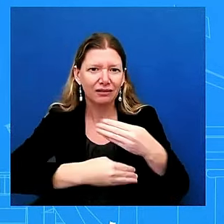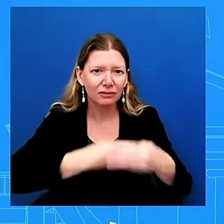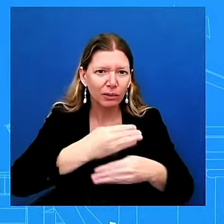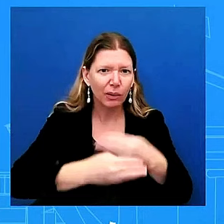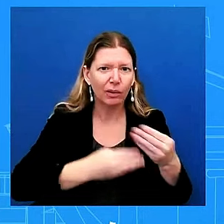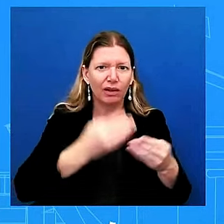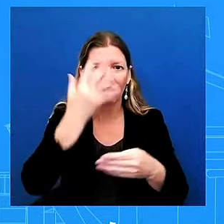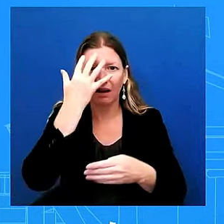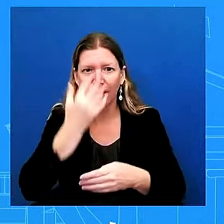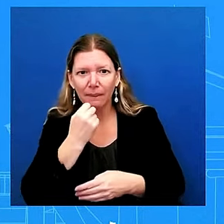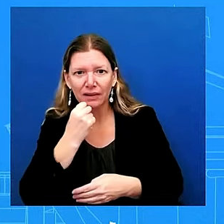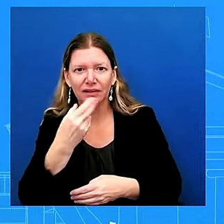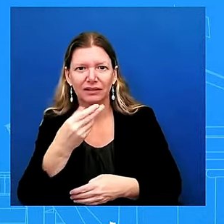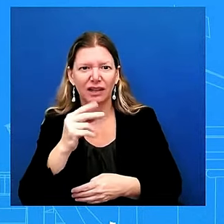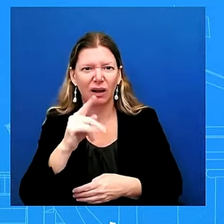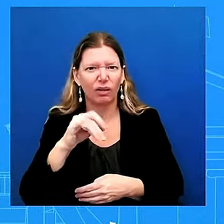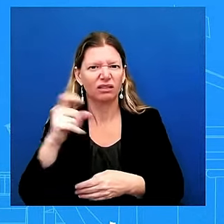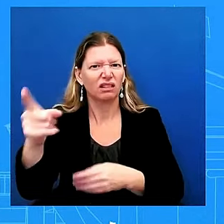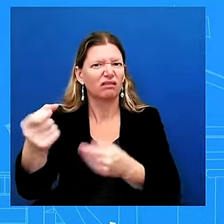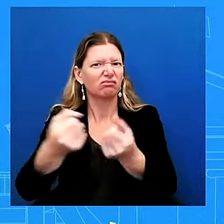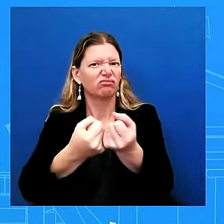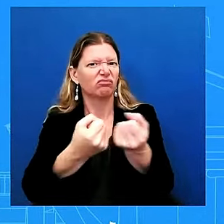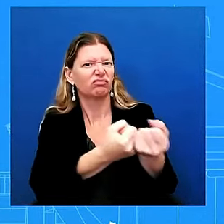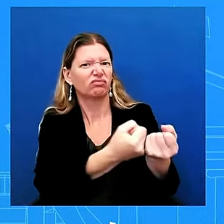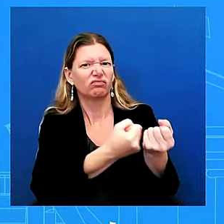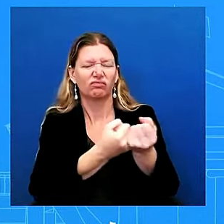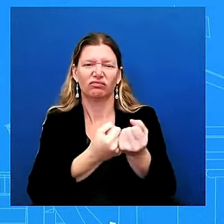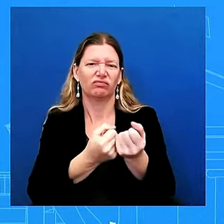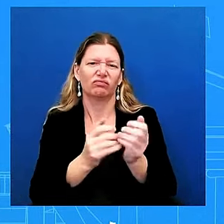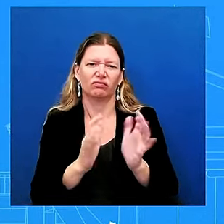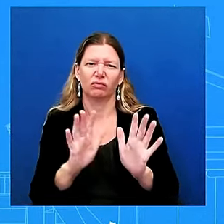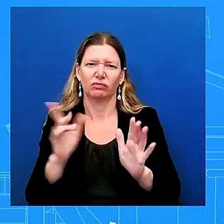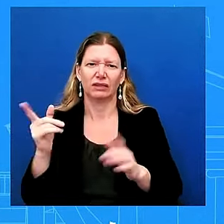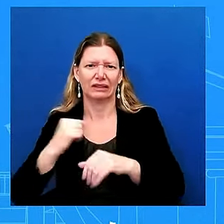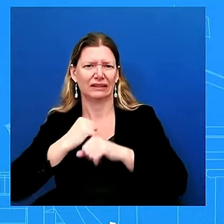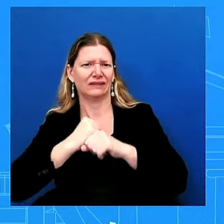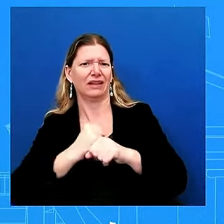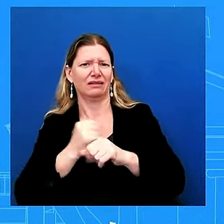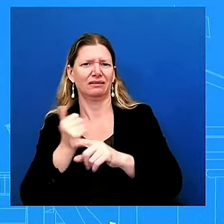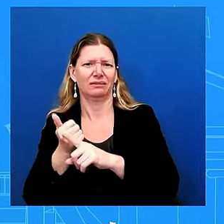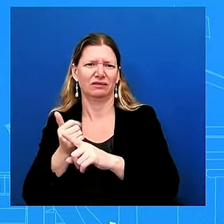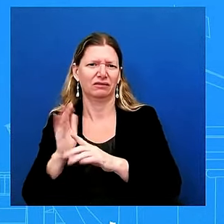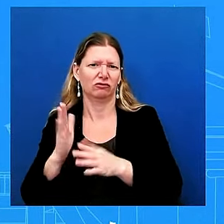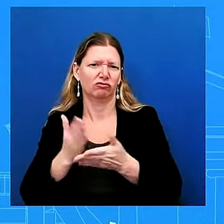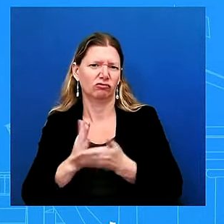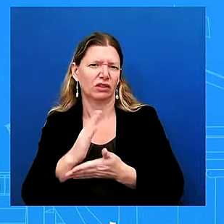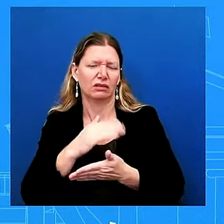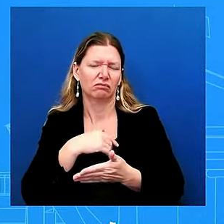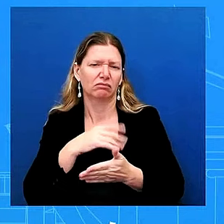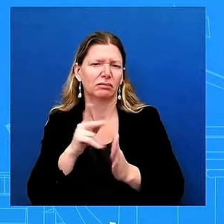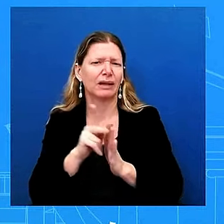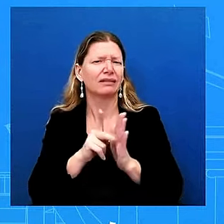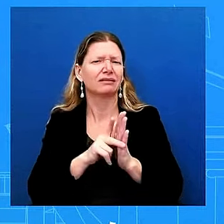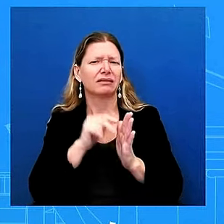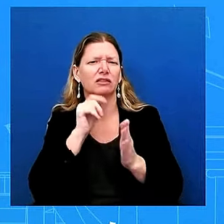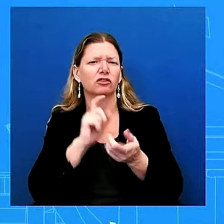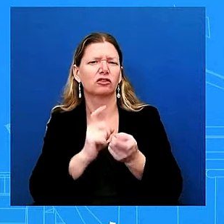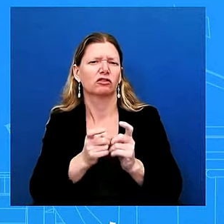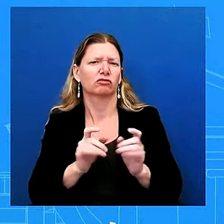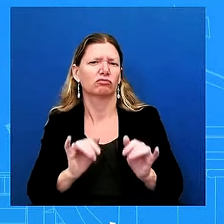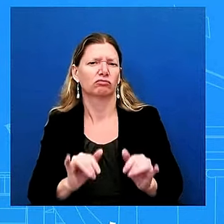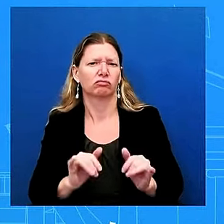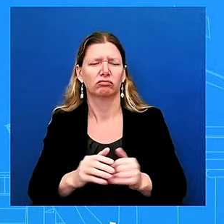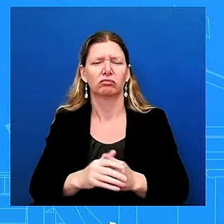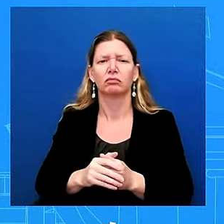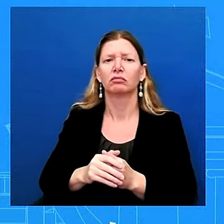has not changed okay on taiwan yesterday the president announced the largest ever military drive down for taiwan um what